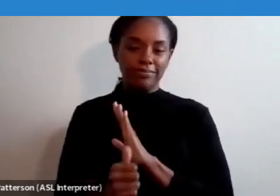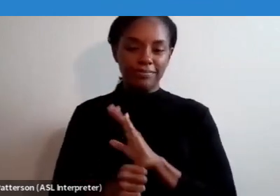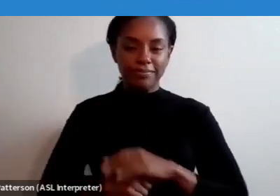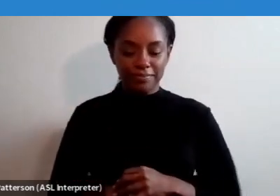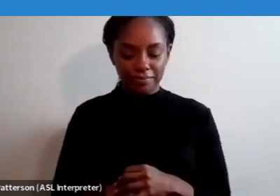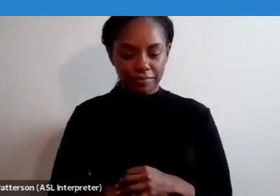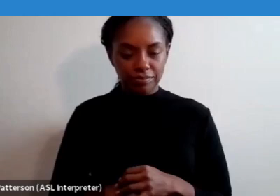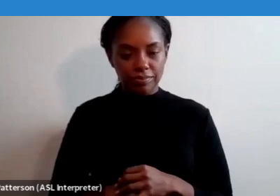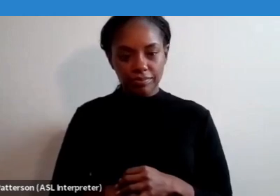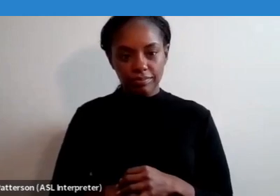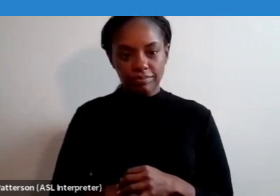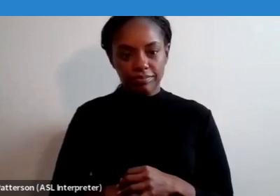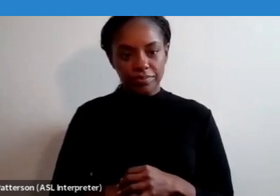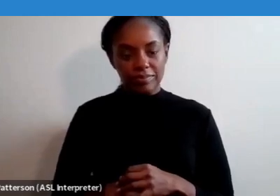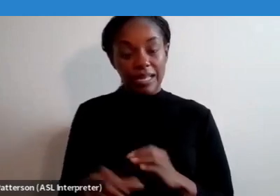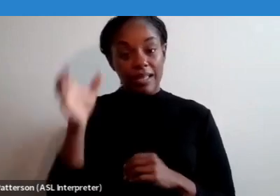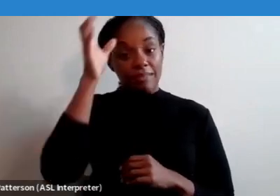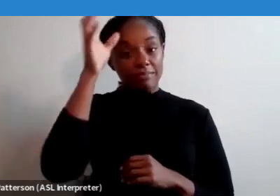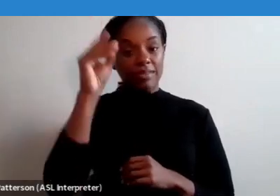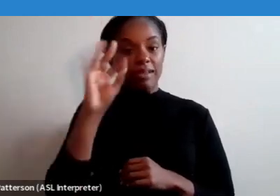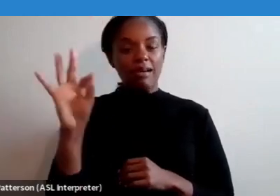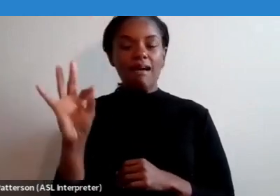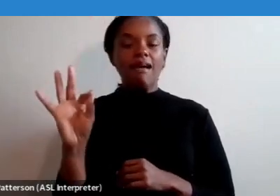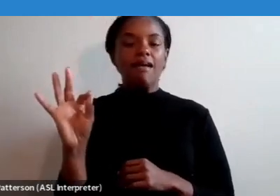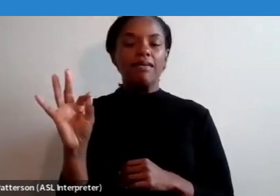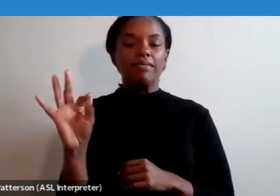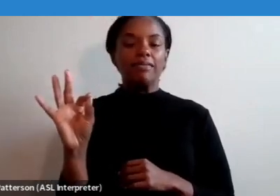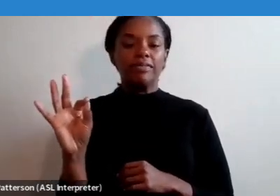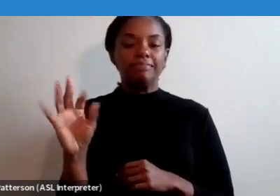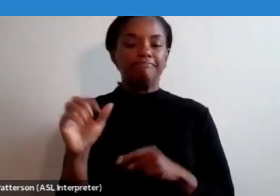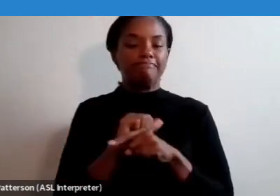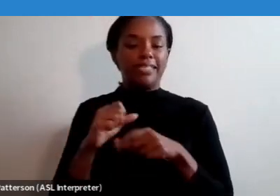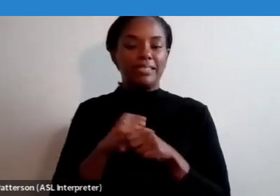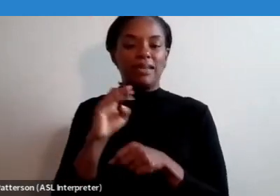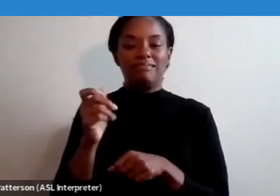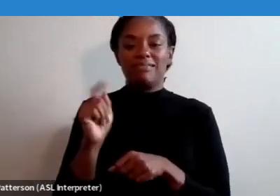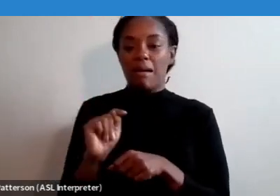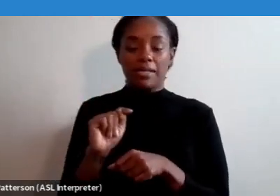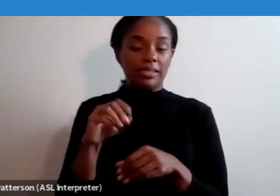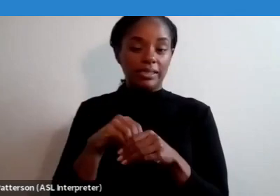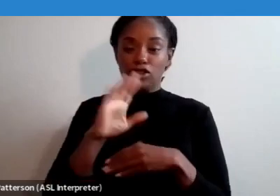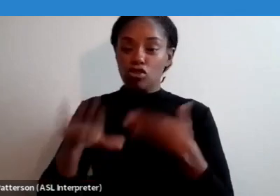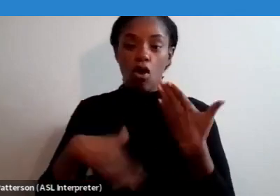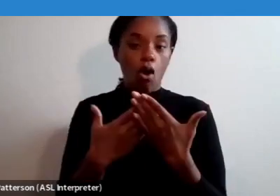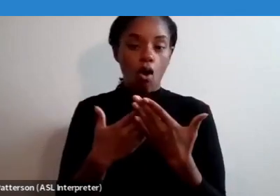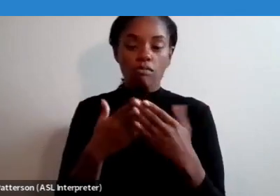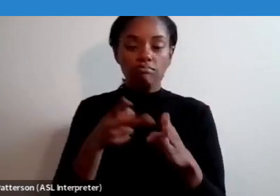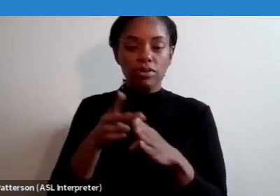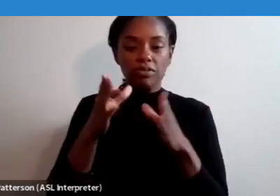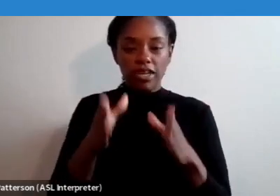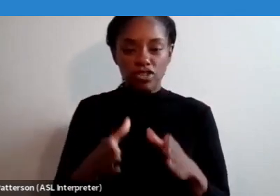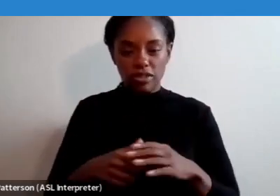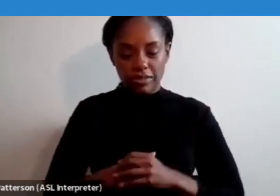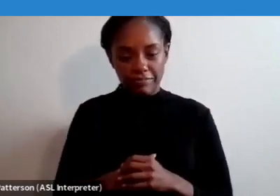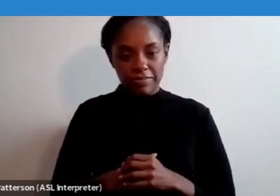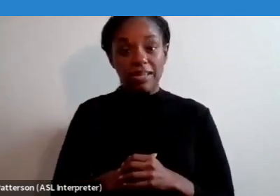The concept that practice makes competent applies to all professions, including health professions. In the fast evolving field